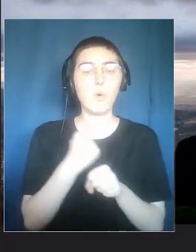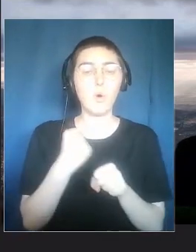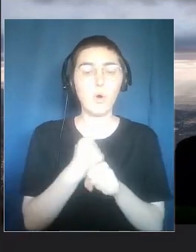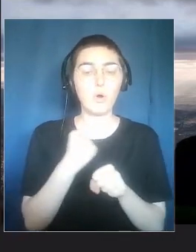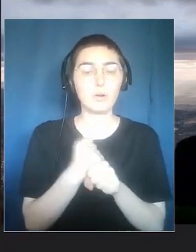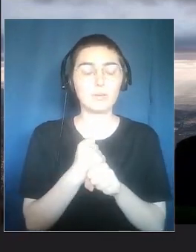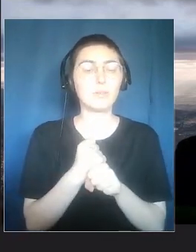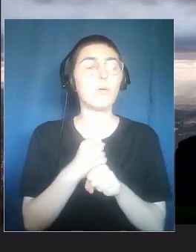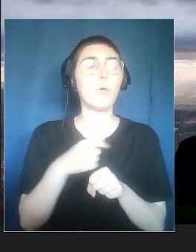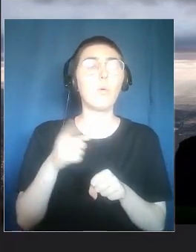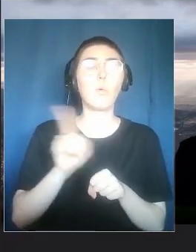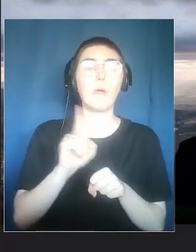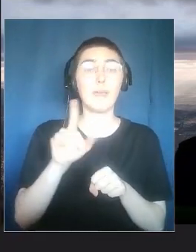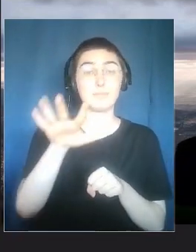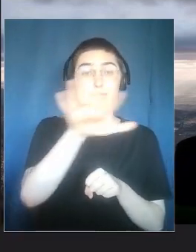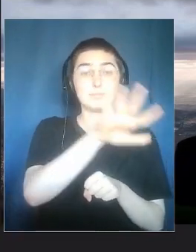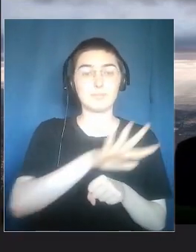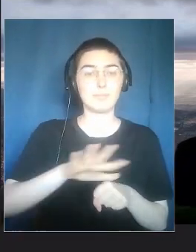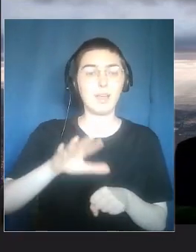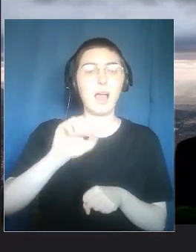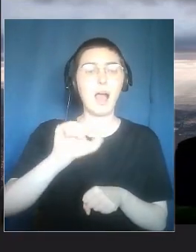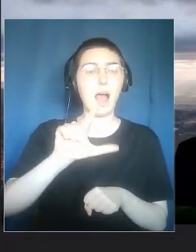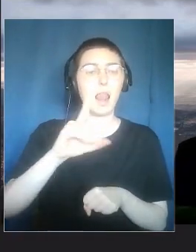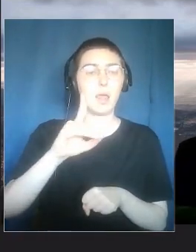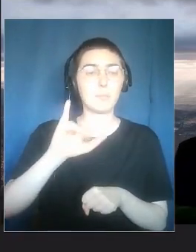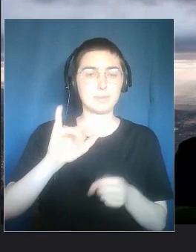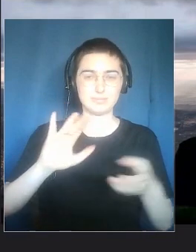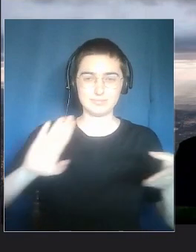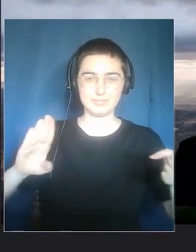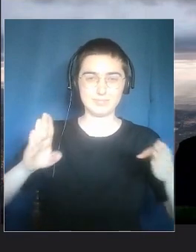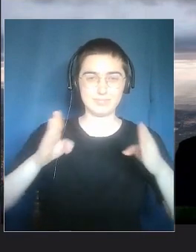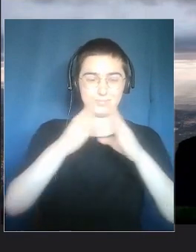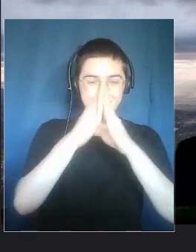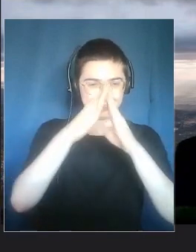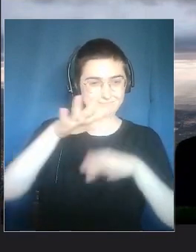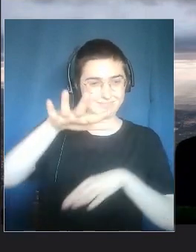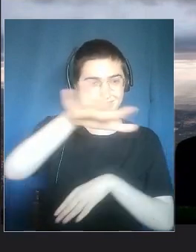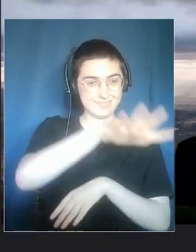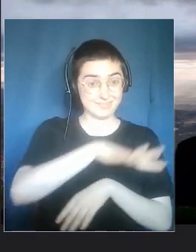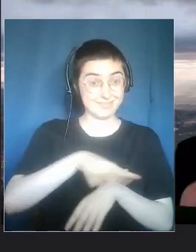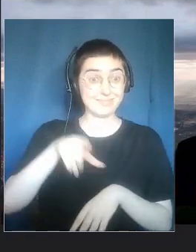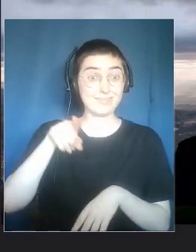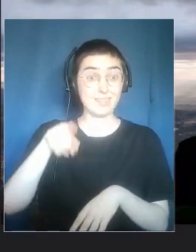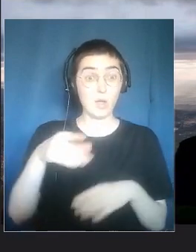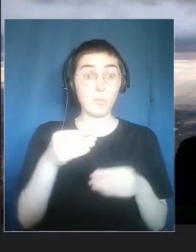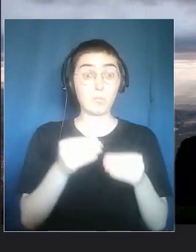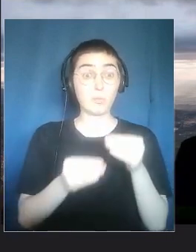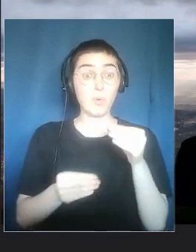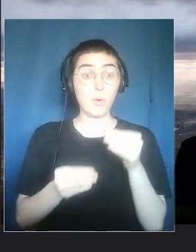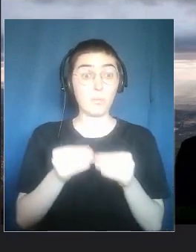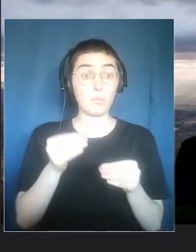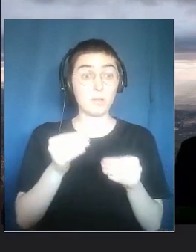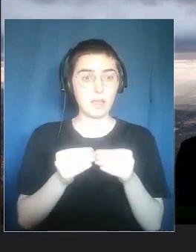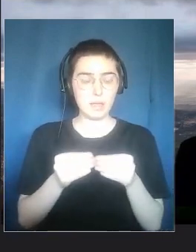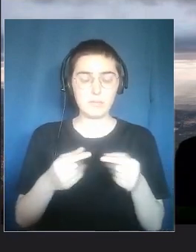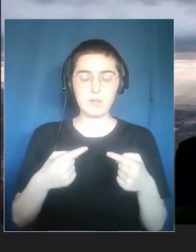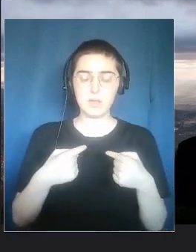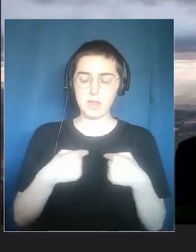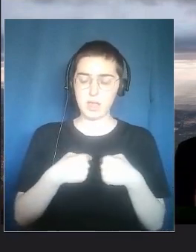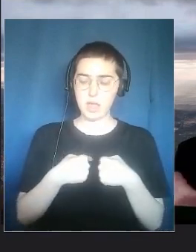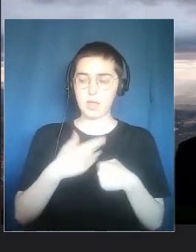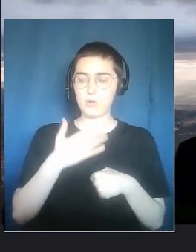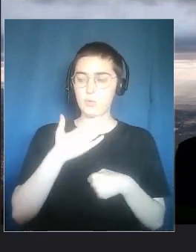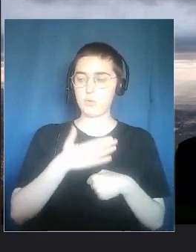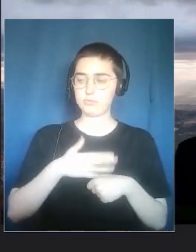on Valle Alpine, in the Alps,